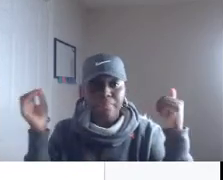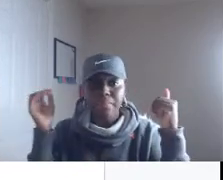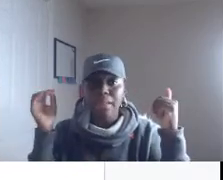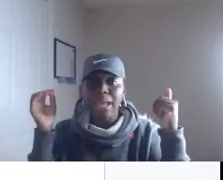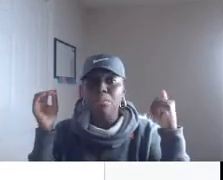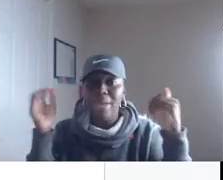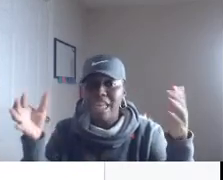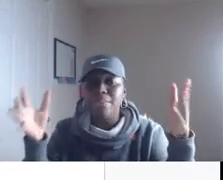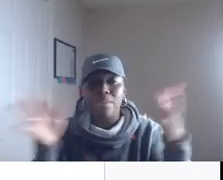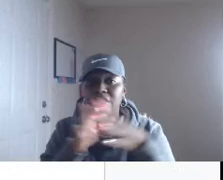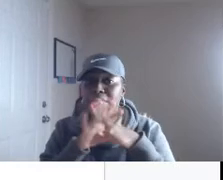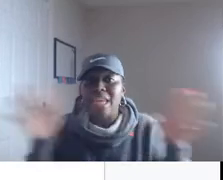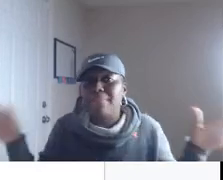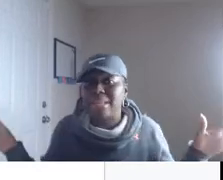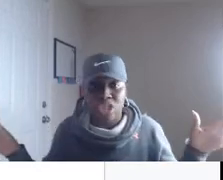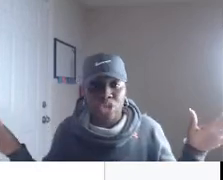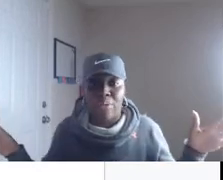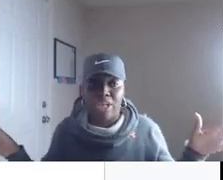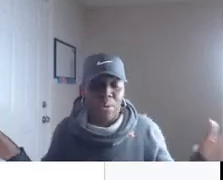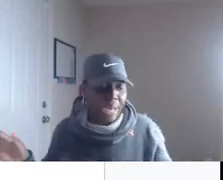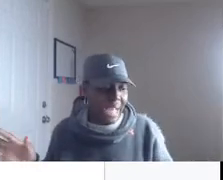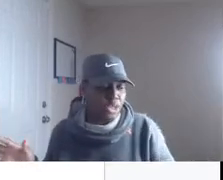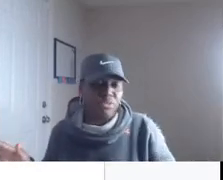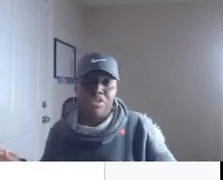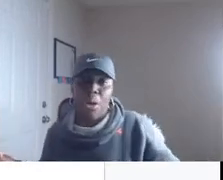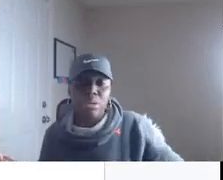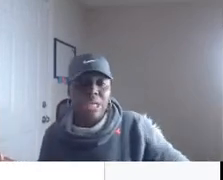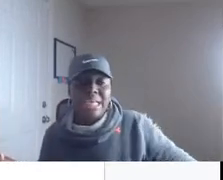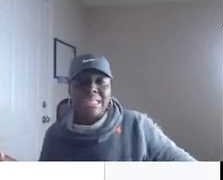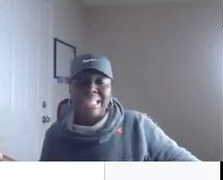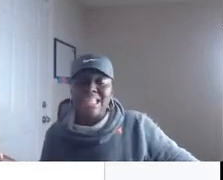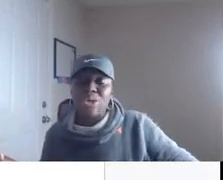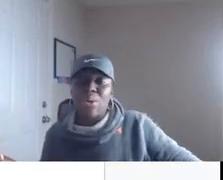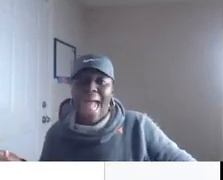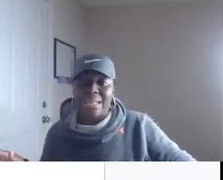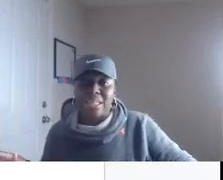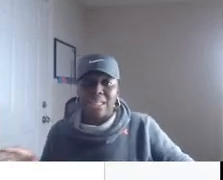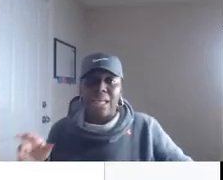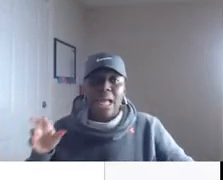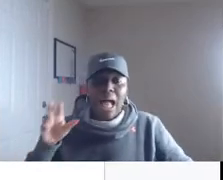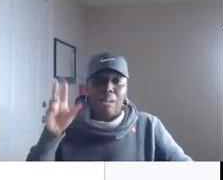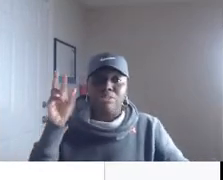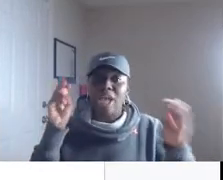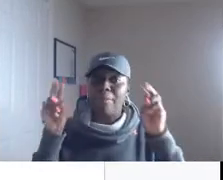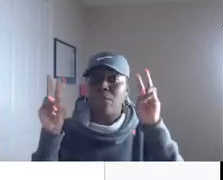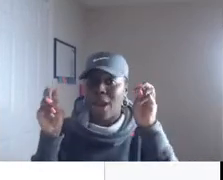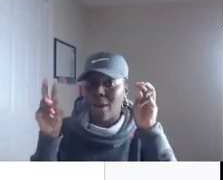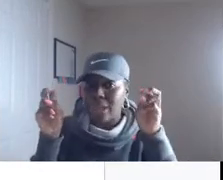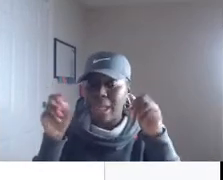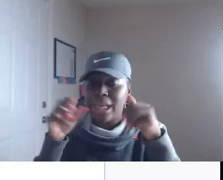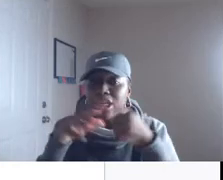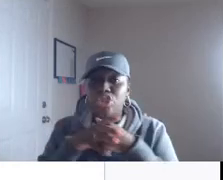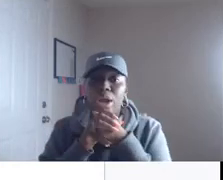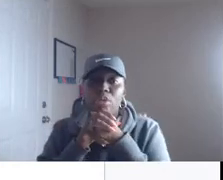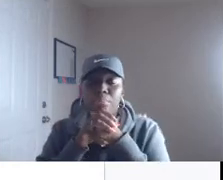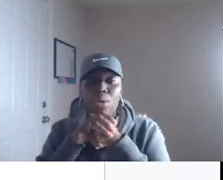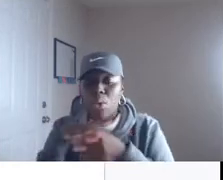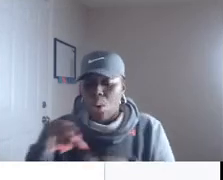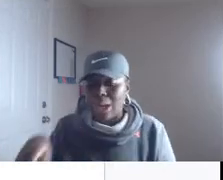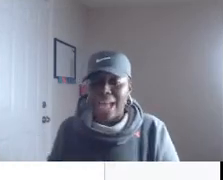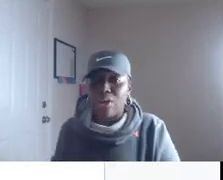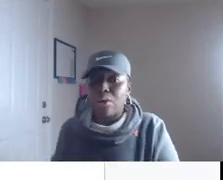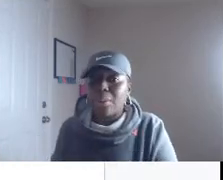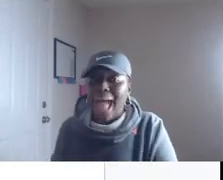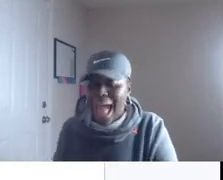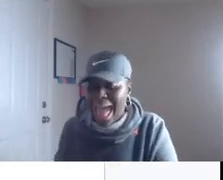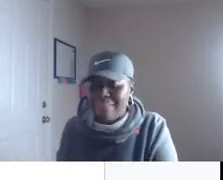many many businesses are already online so for those states who are actually um temporarily doing remote